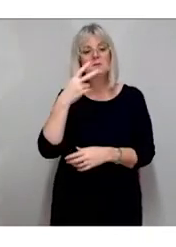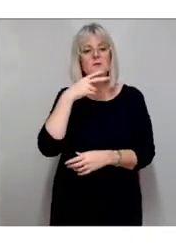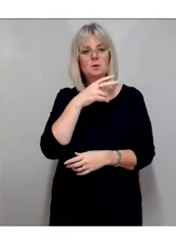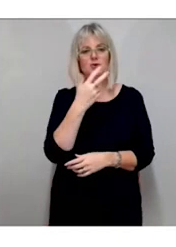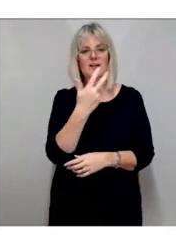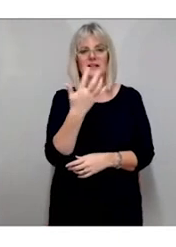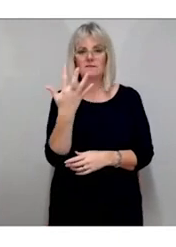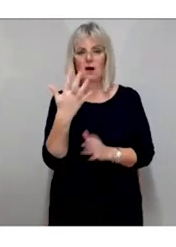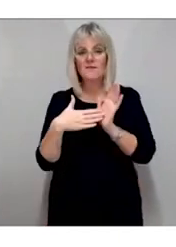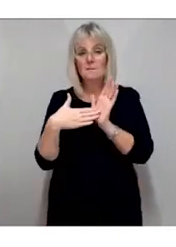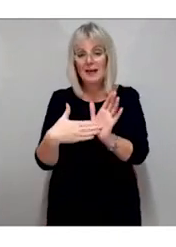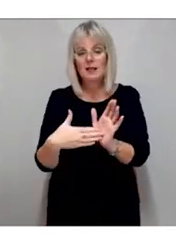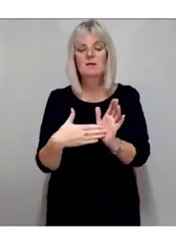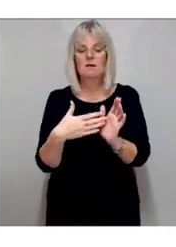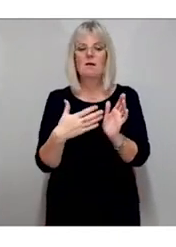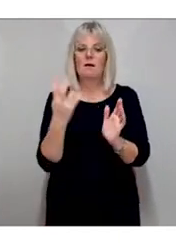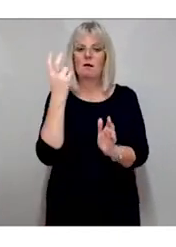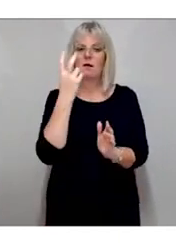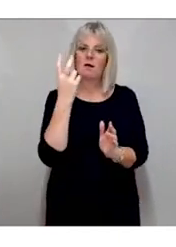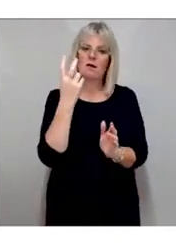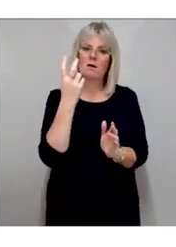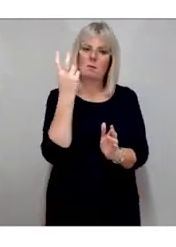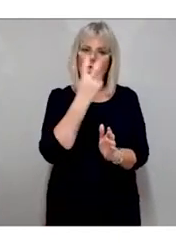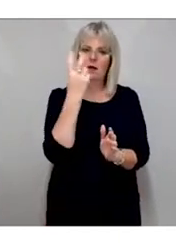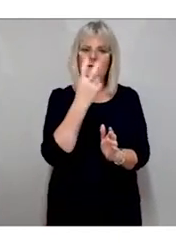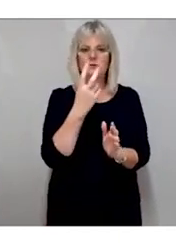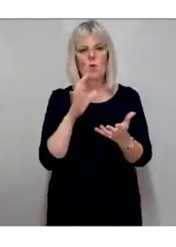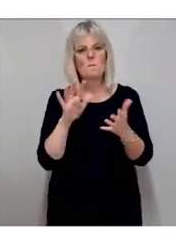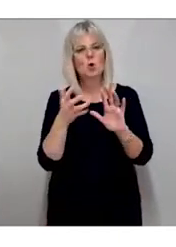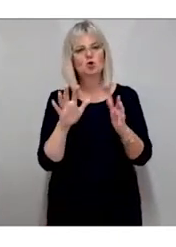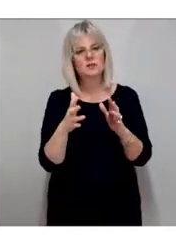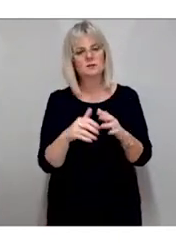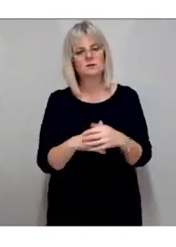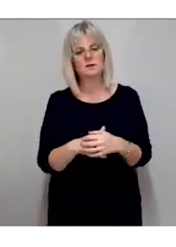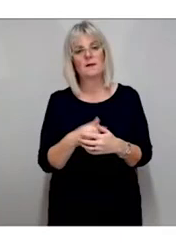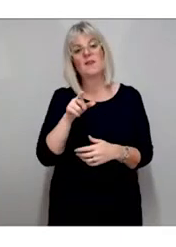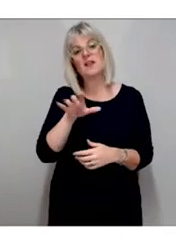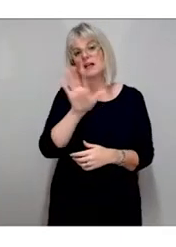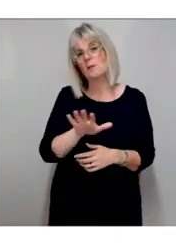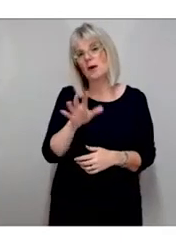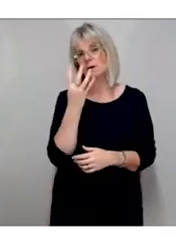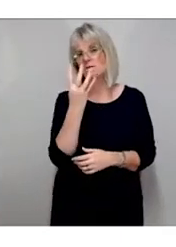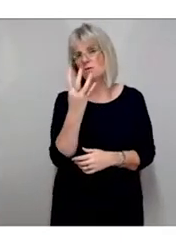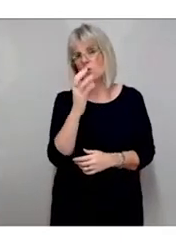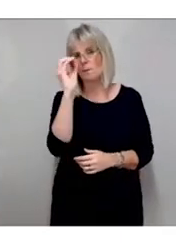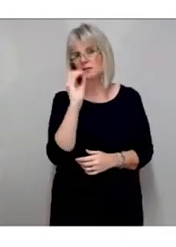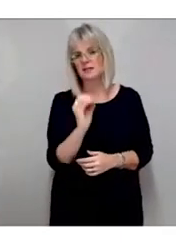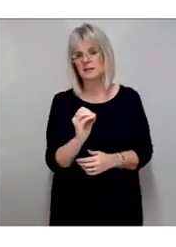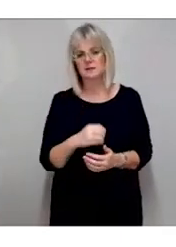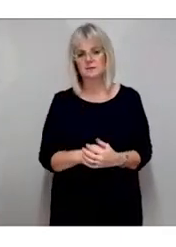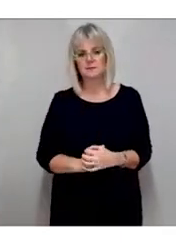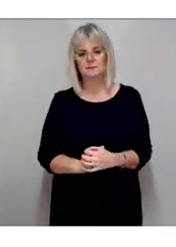severe visual impairment, which equates to approximately 4% of the global population. In Western,